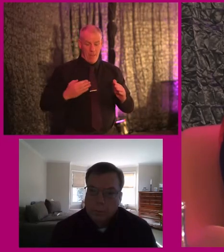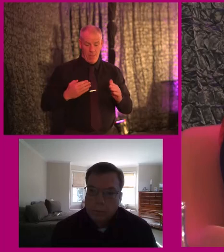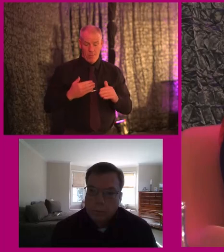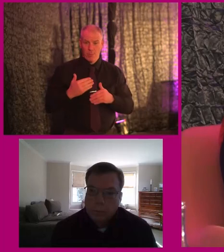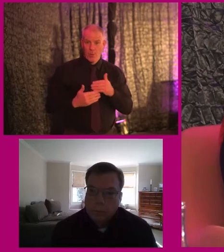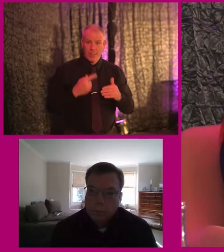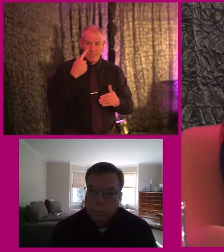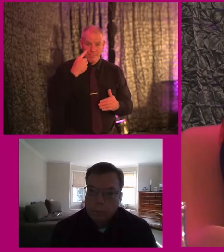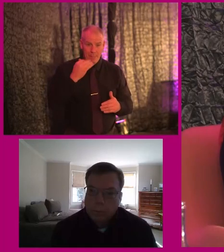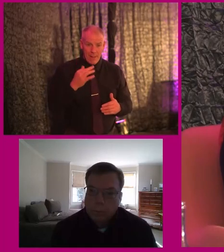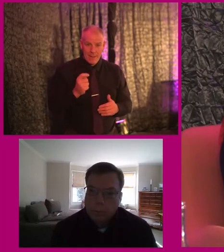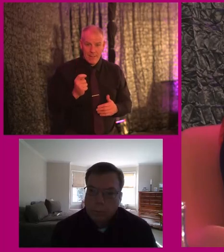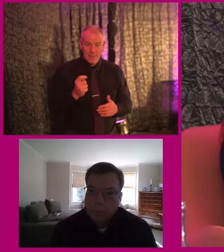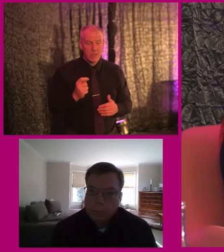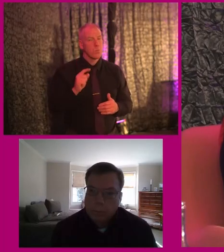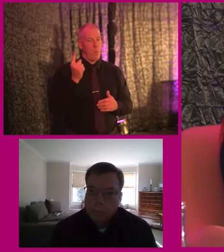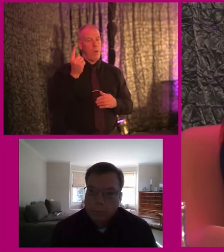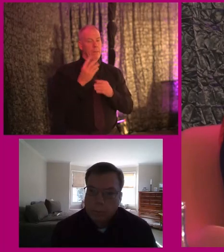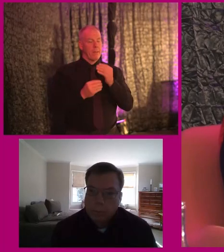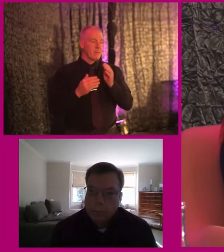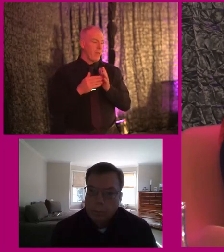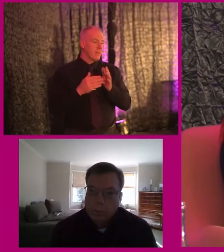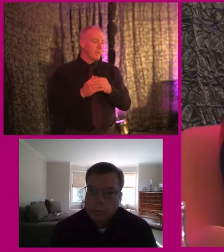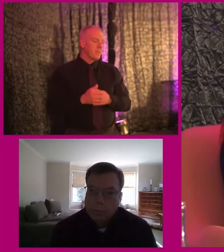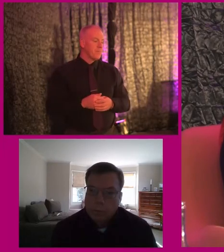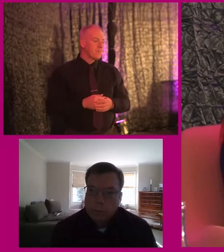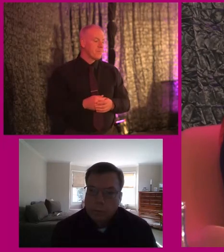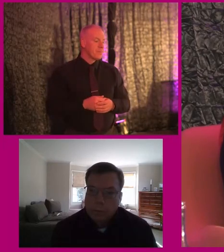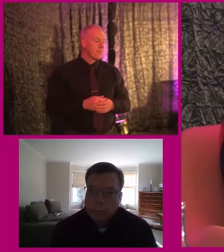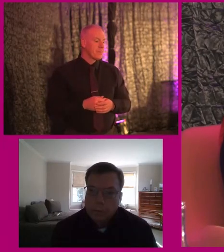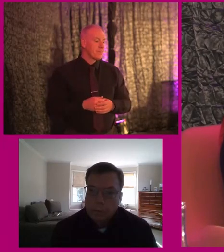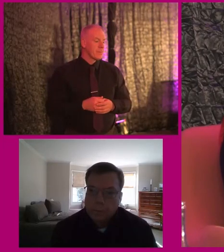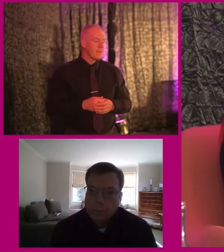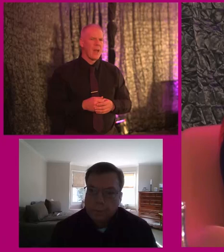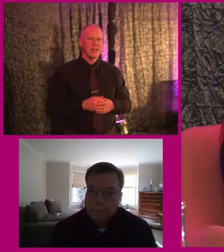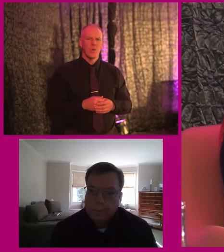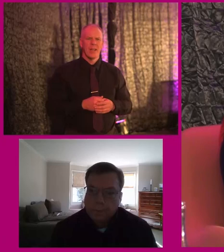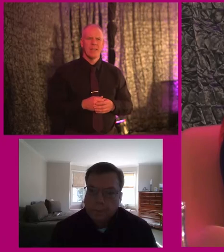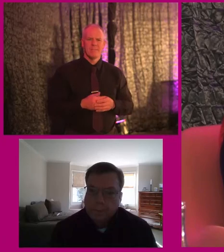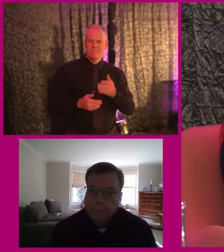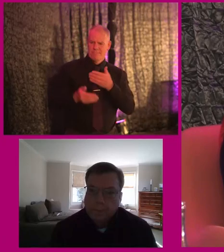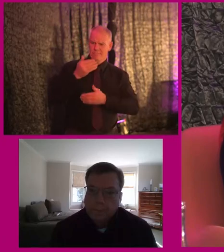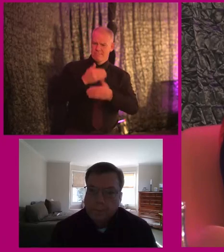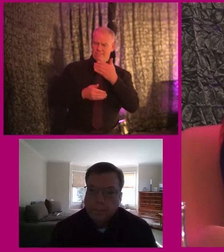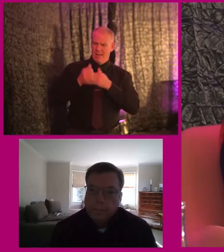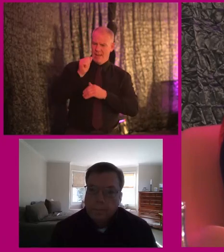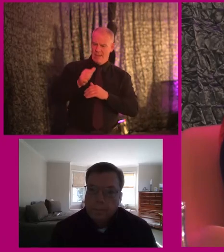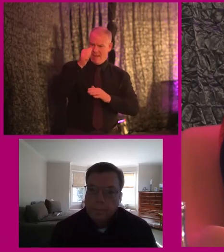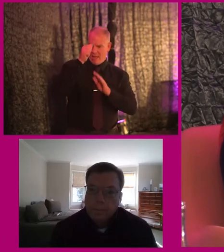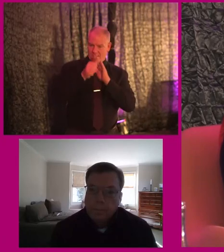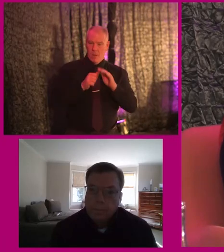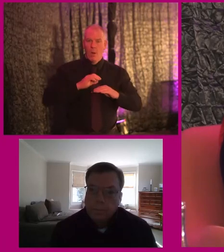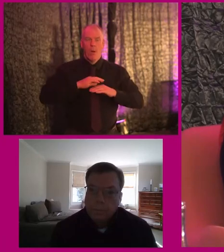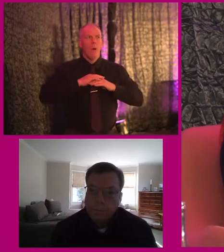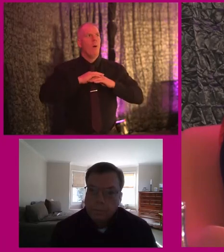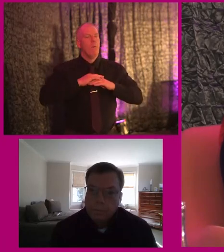So that was, yeah, one thing that, and obviously hearing people's experiences of how they've just been just so relieved to